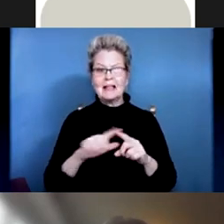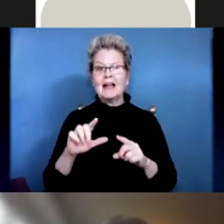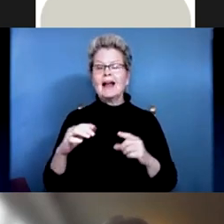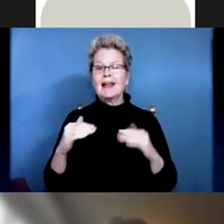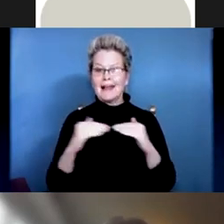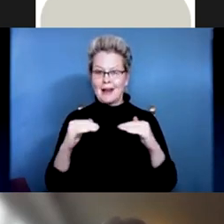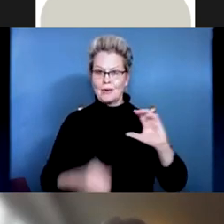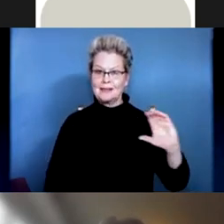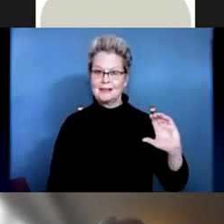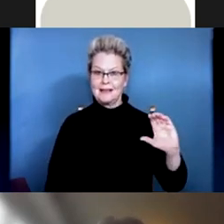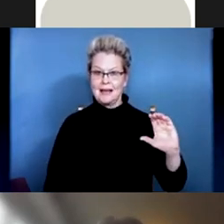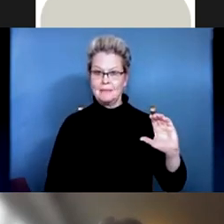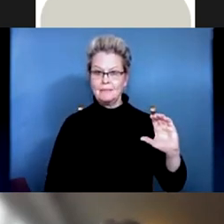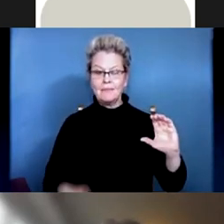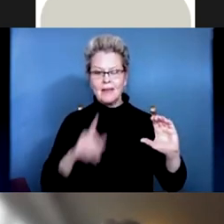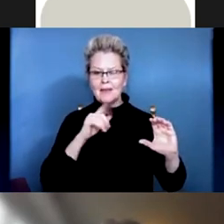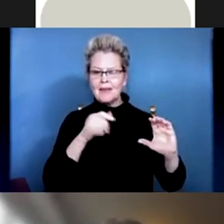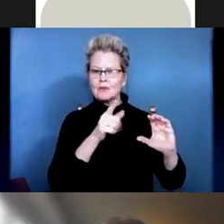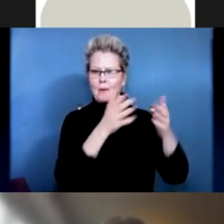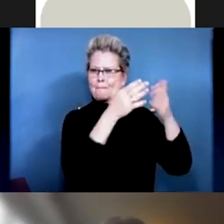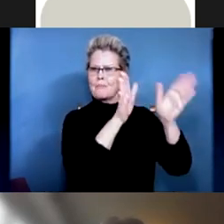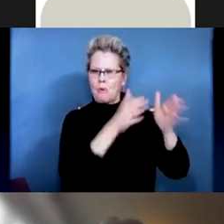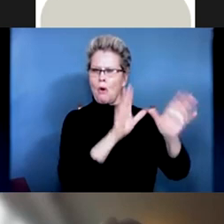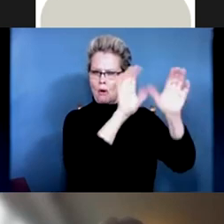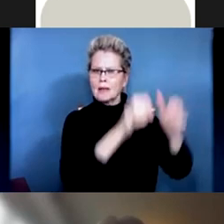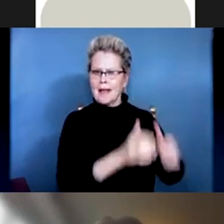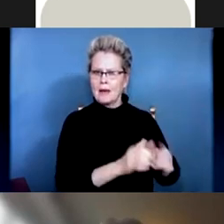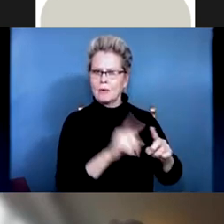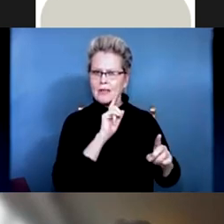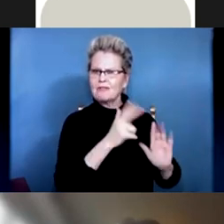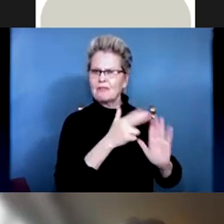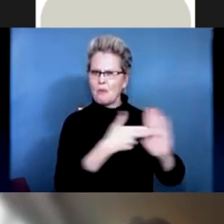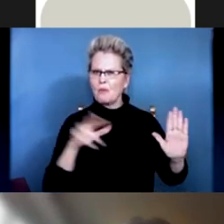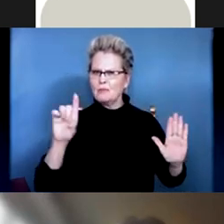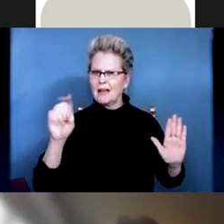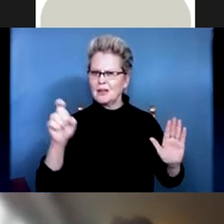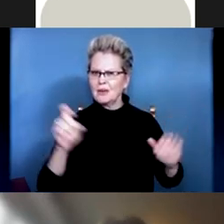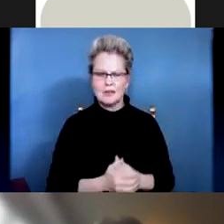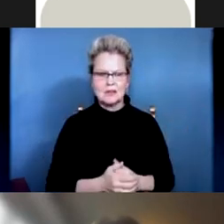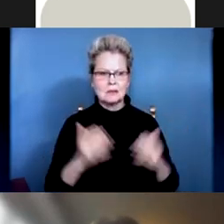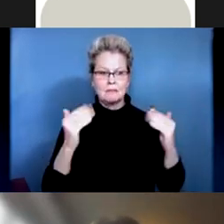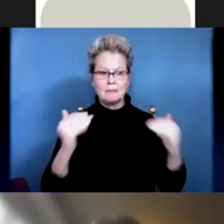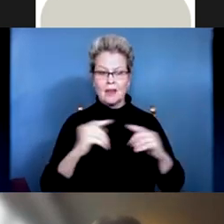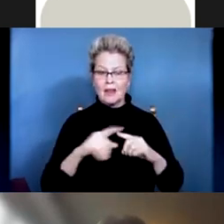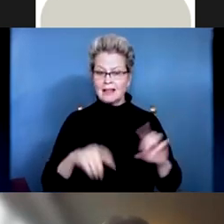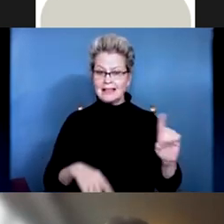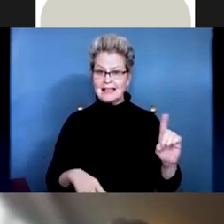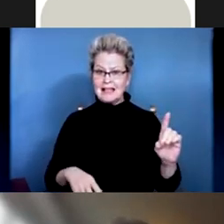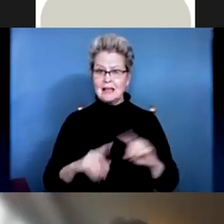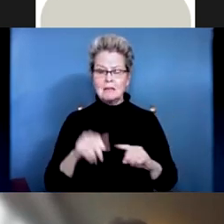And then as you get more and more function so that over half of your muscles below the level of your injury